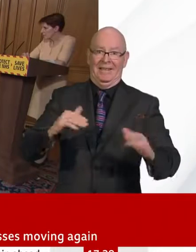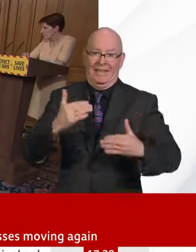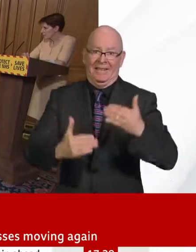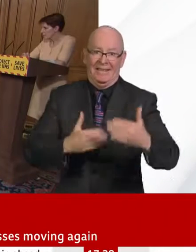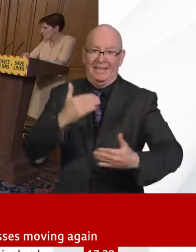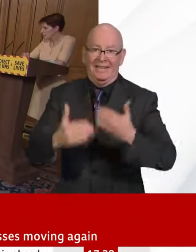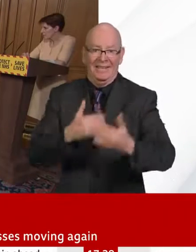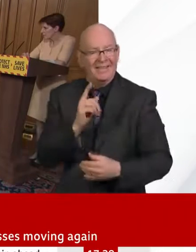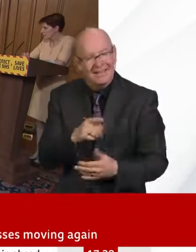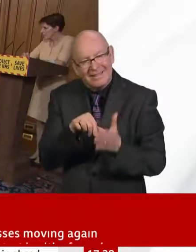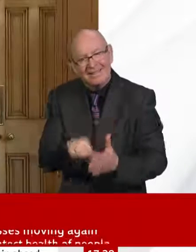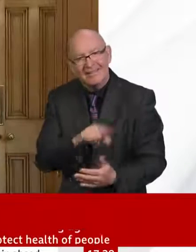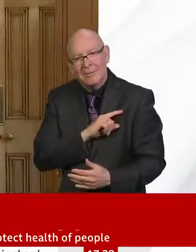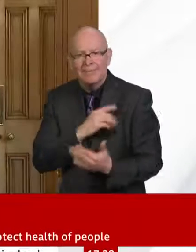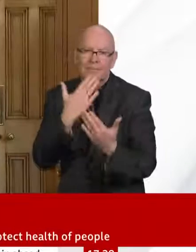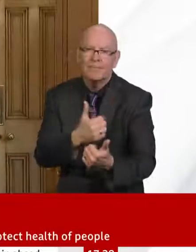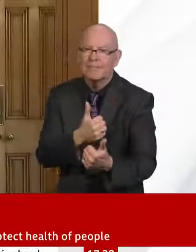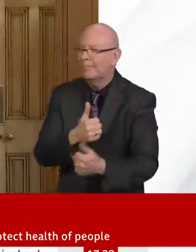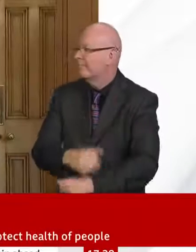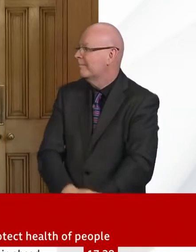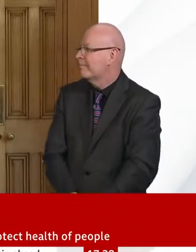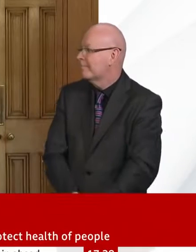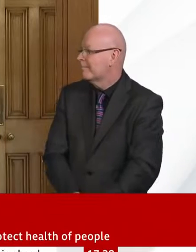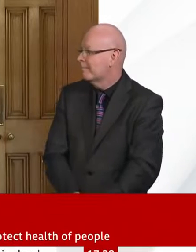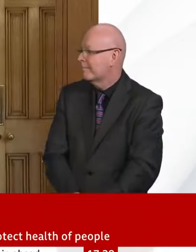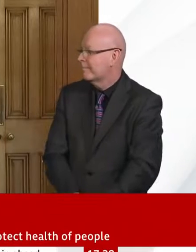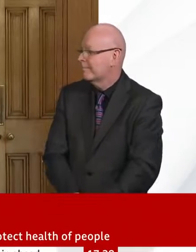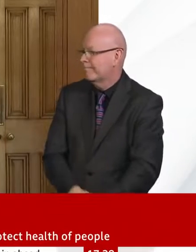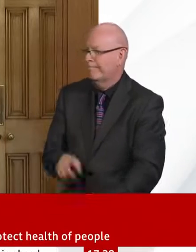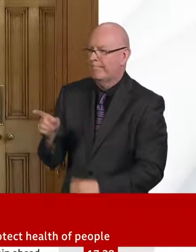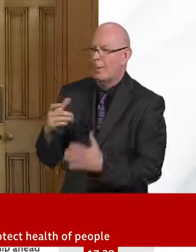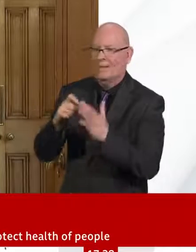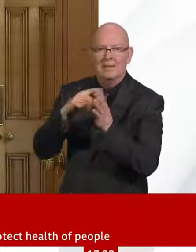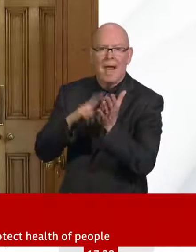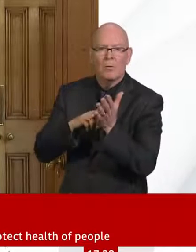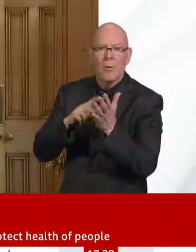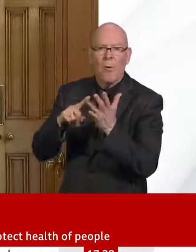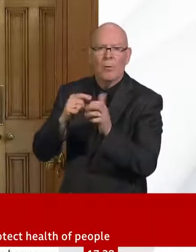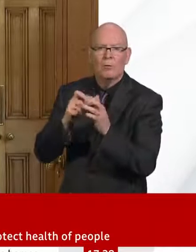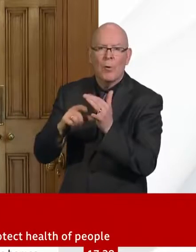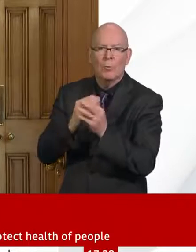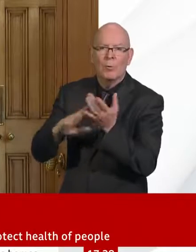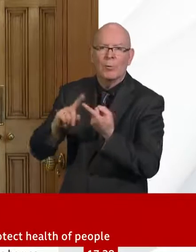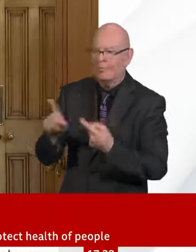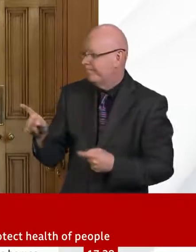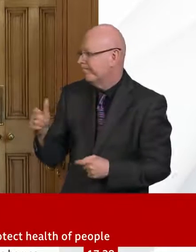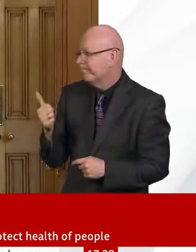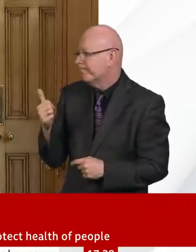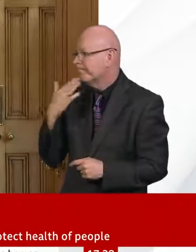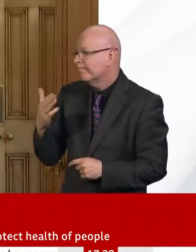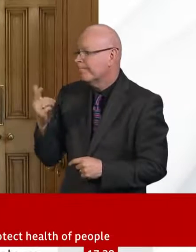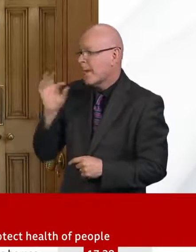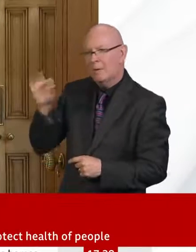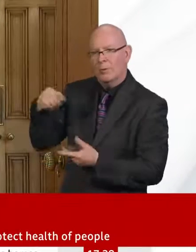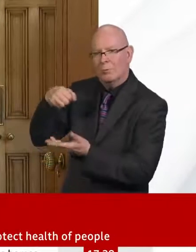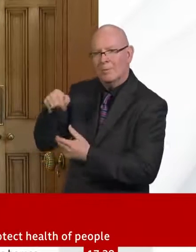unemployment soar by more than two million due to the coronavirus crisis. Given all the problems prior to the UpNet, and if not, you're open to proposals